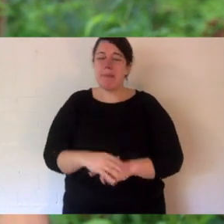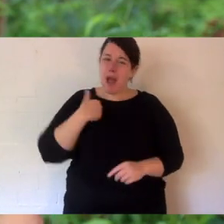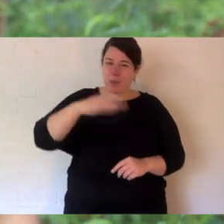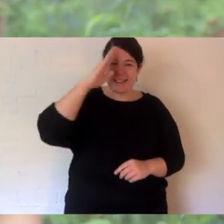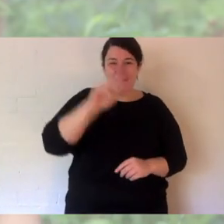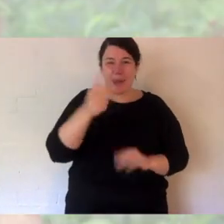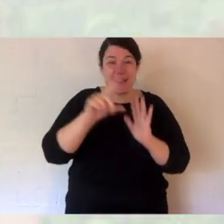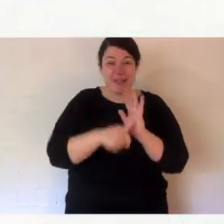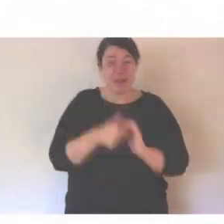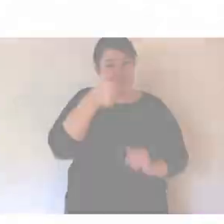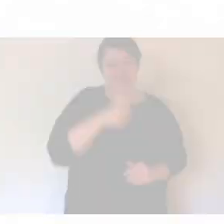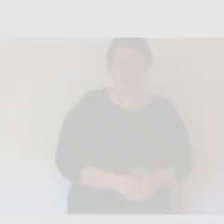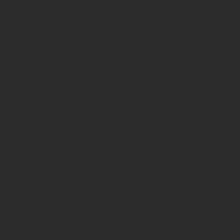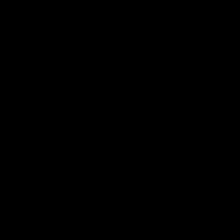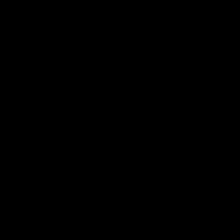next time.